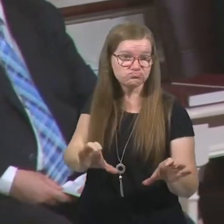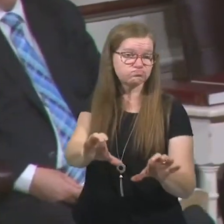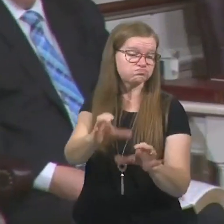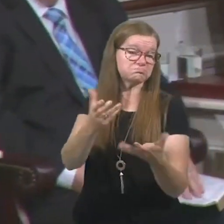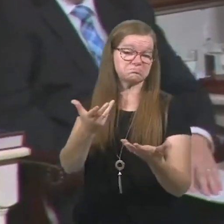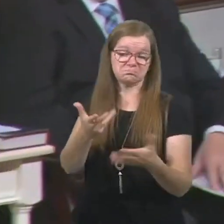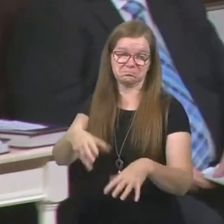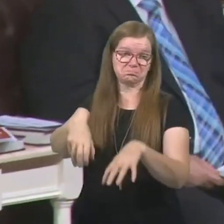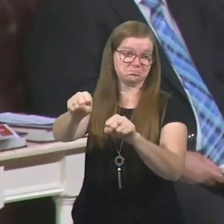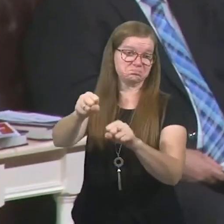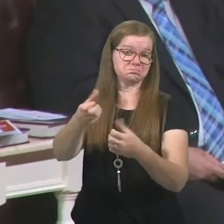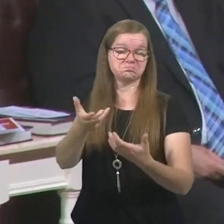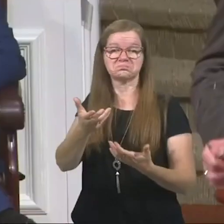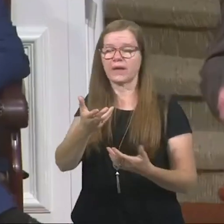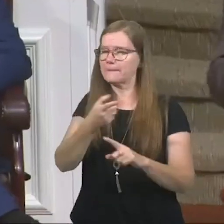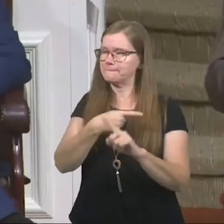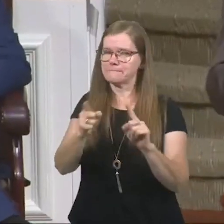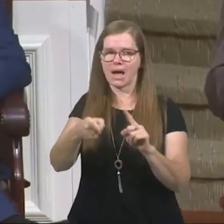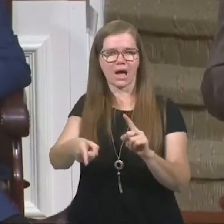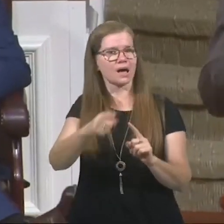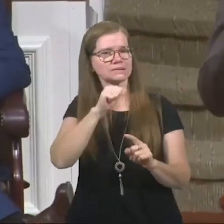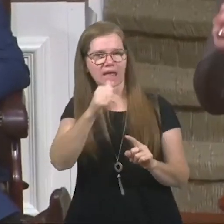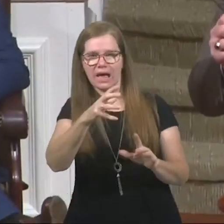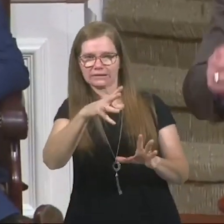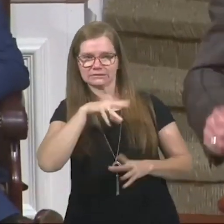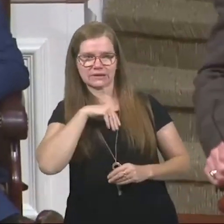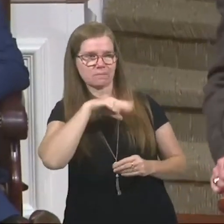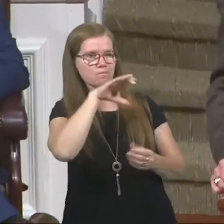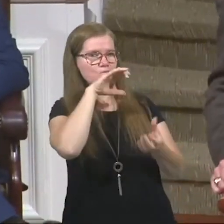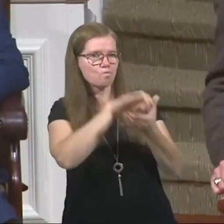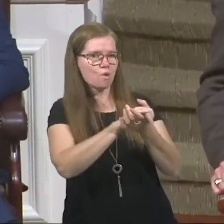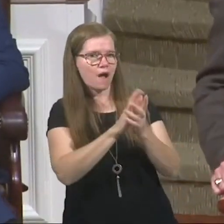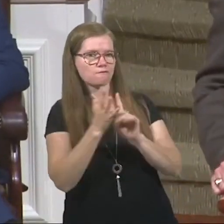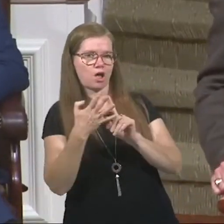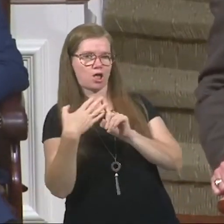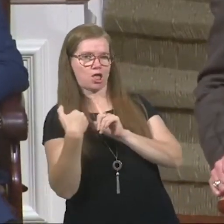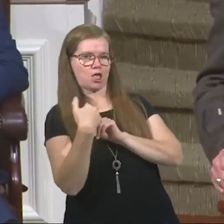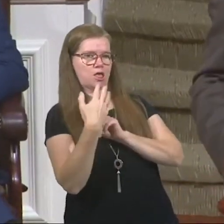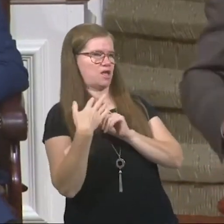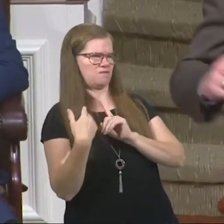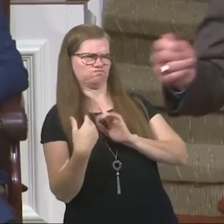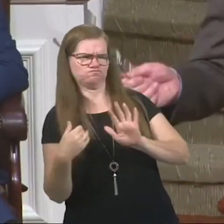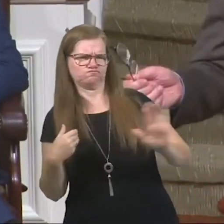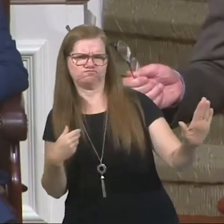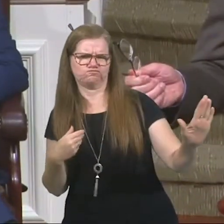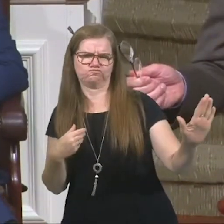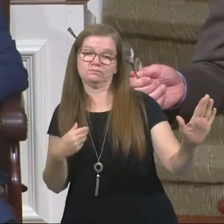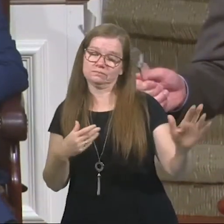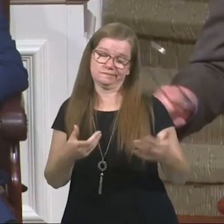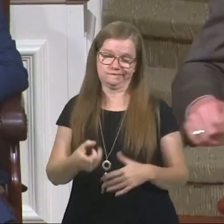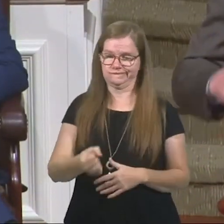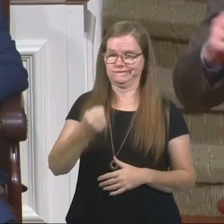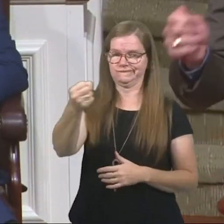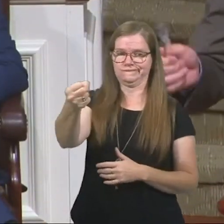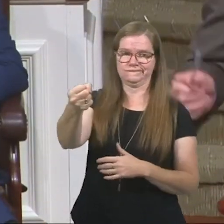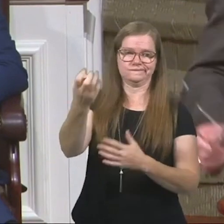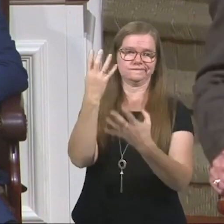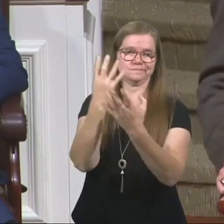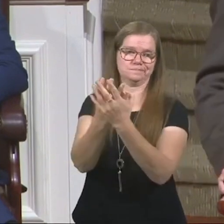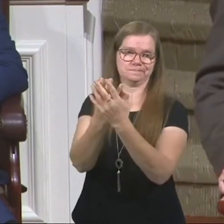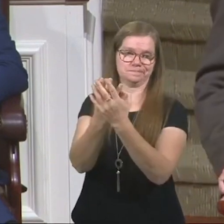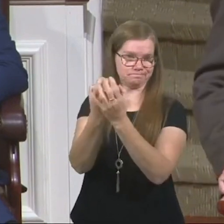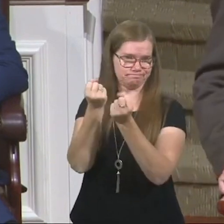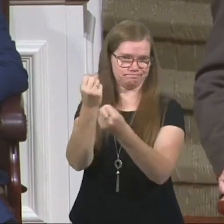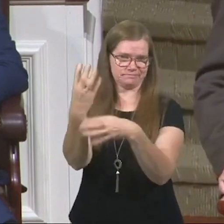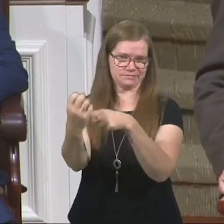to the lustful desires of Potiphar's wife, he was sent to prison where he would spend the next several